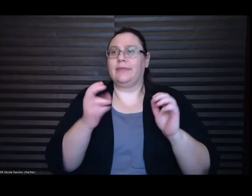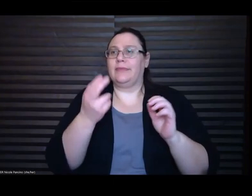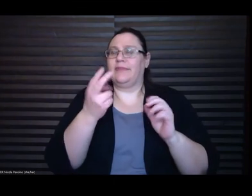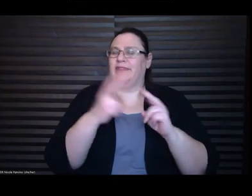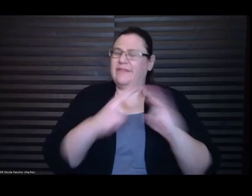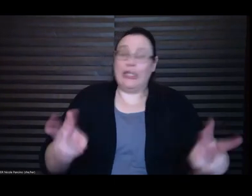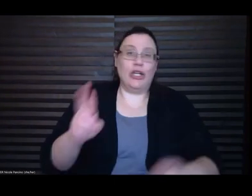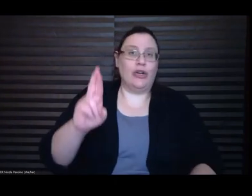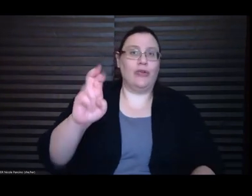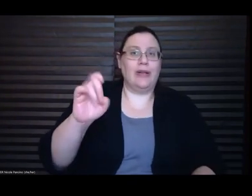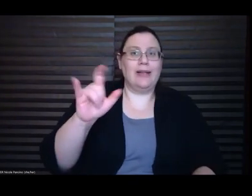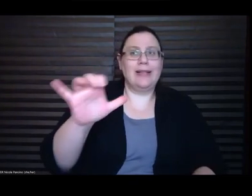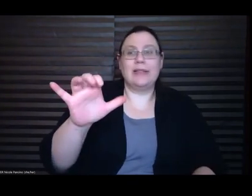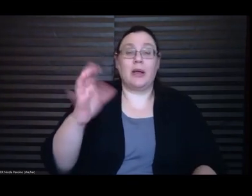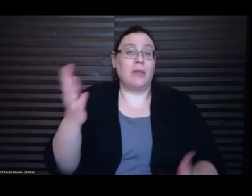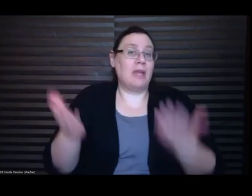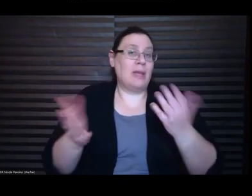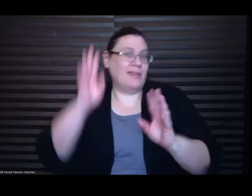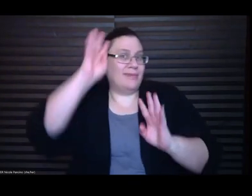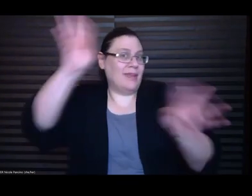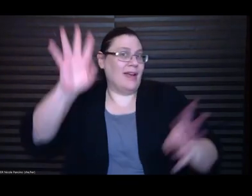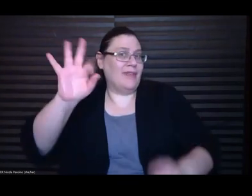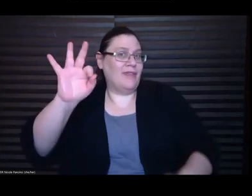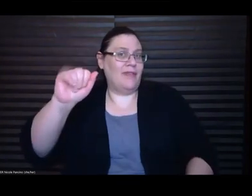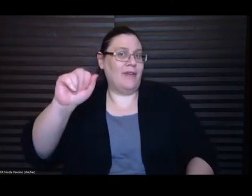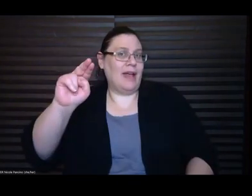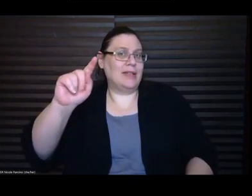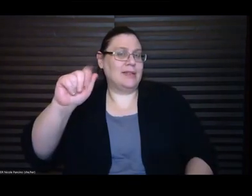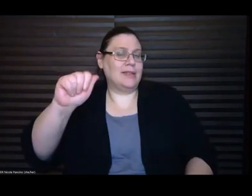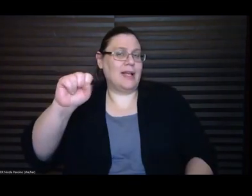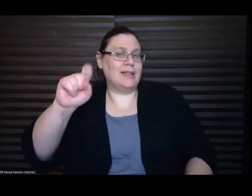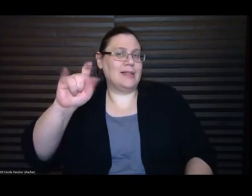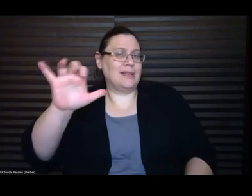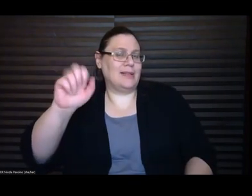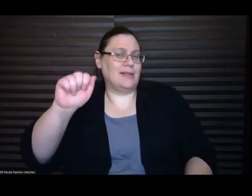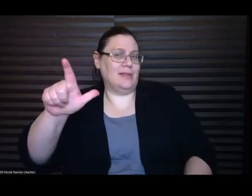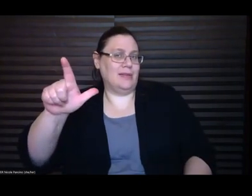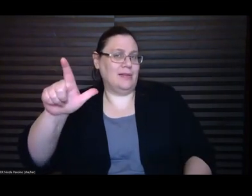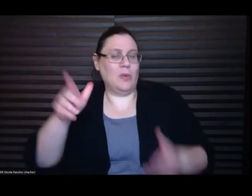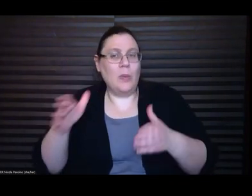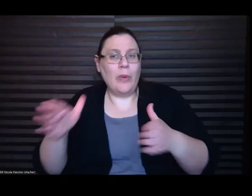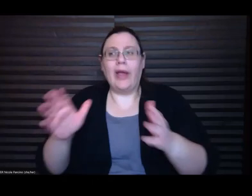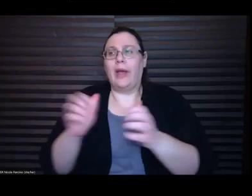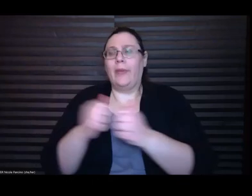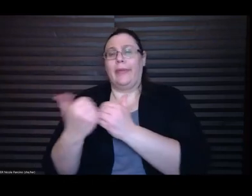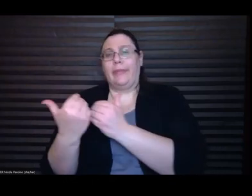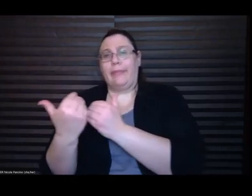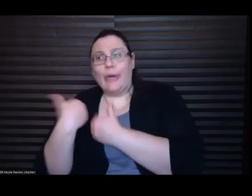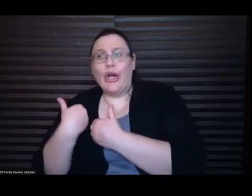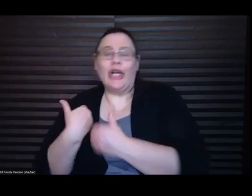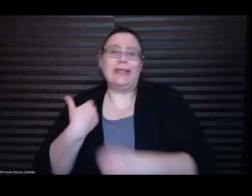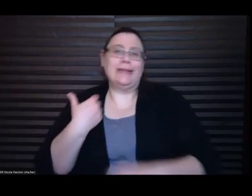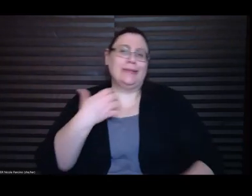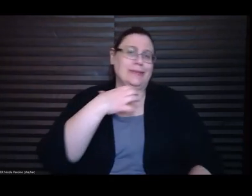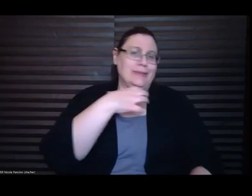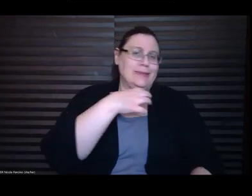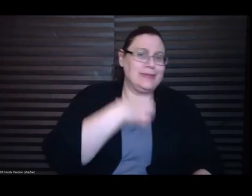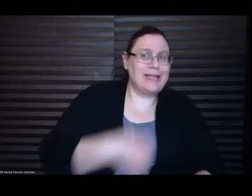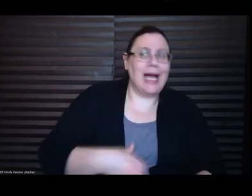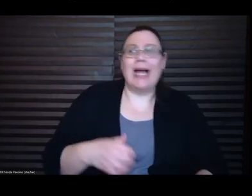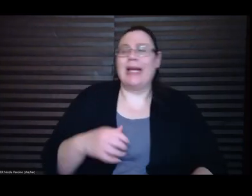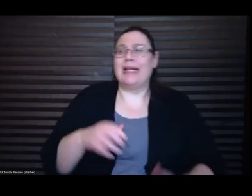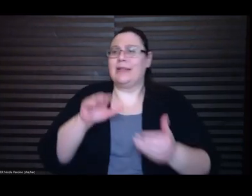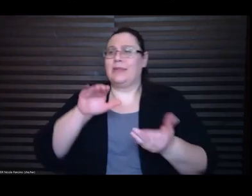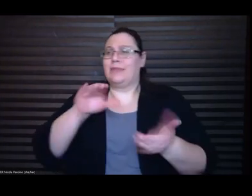with the burdens and desires and mortality and so many themes of transformation in various